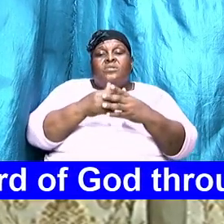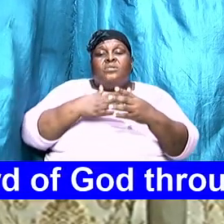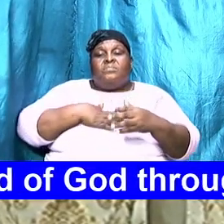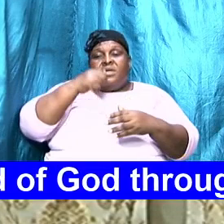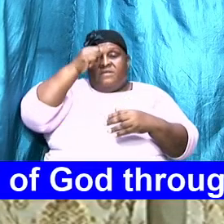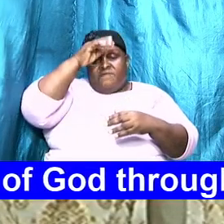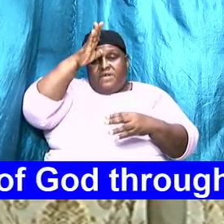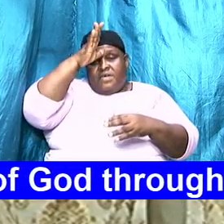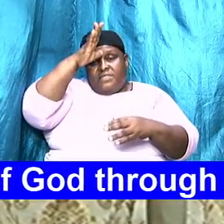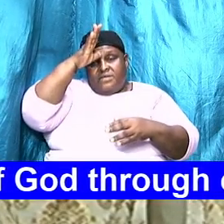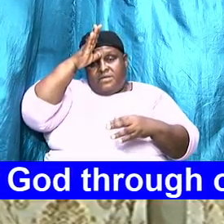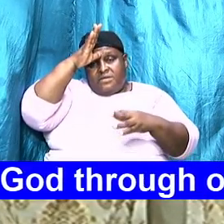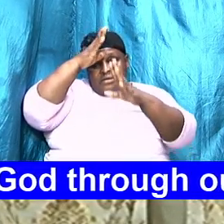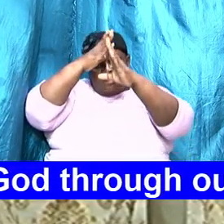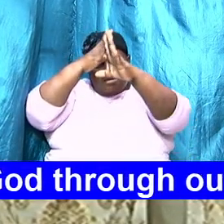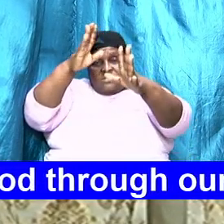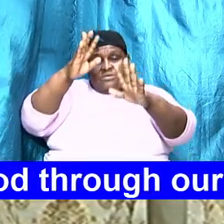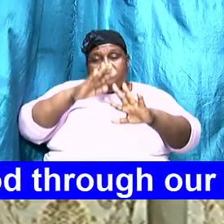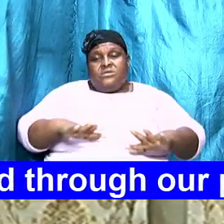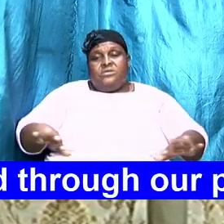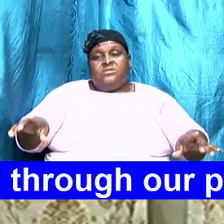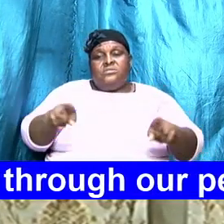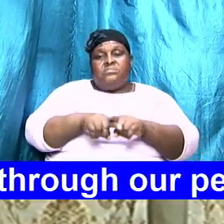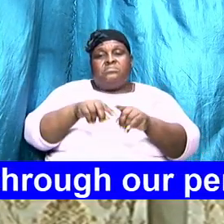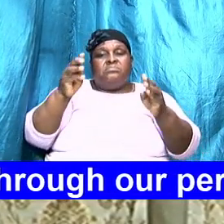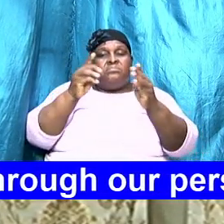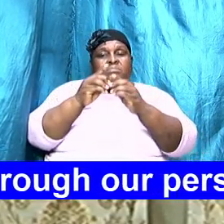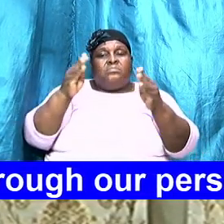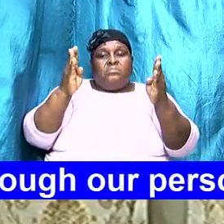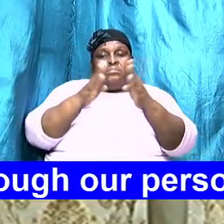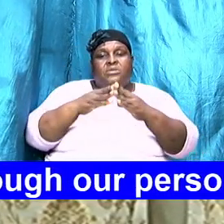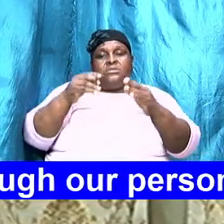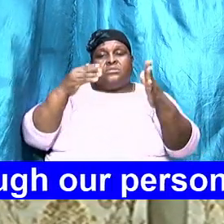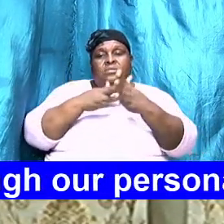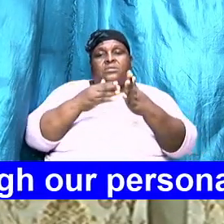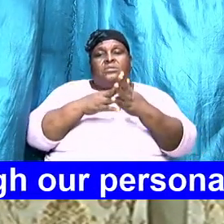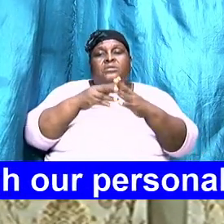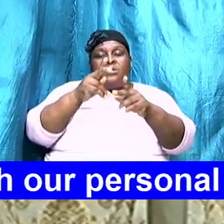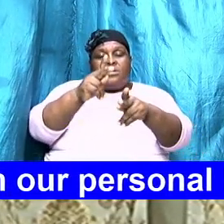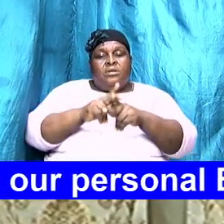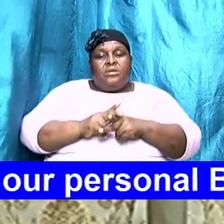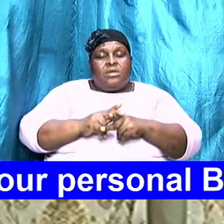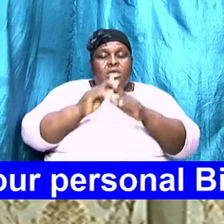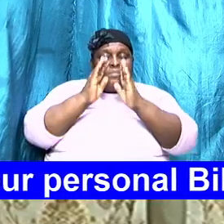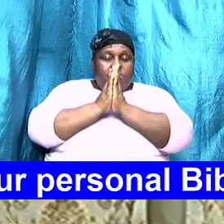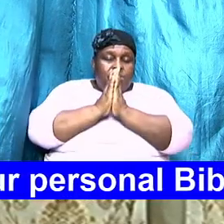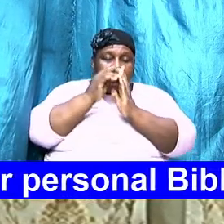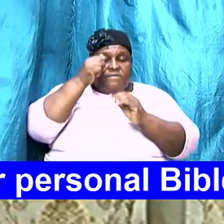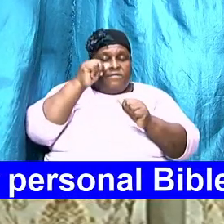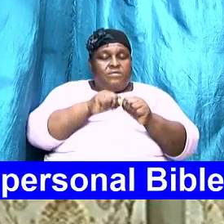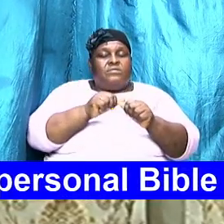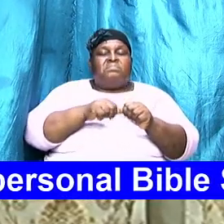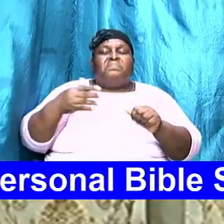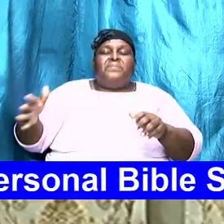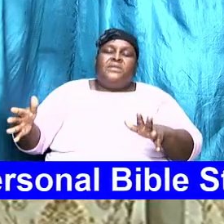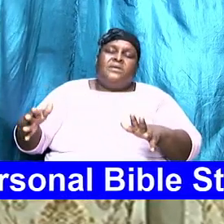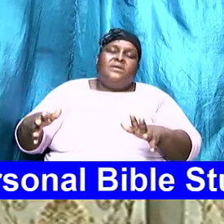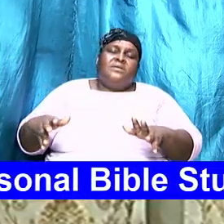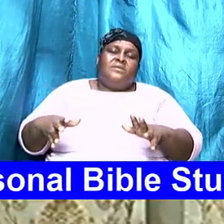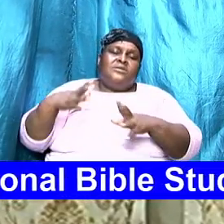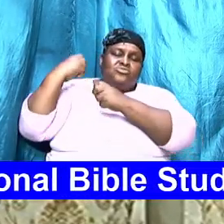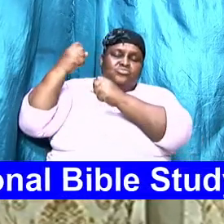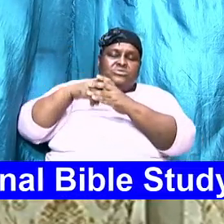until we meet again God's willing let's keep praying for each other let's keep trusting the Lord and let's